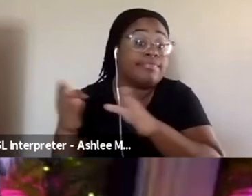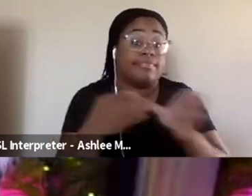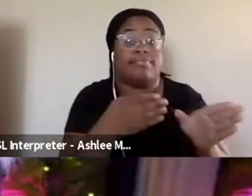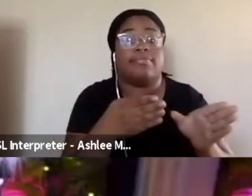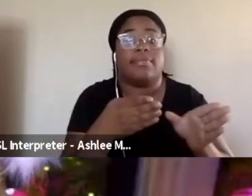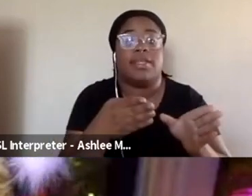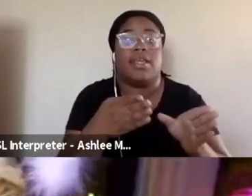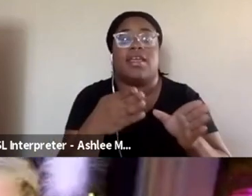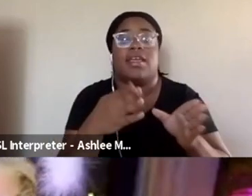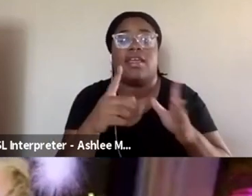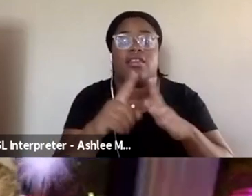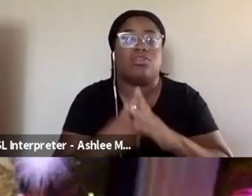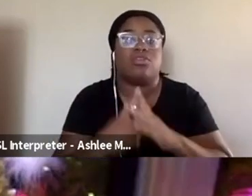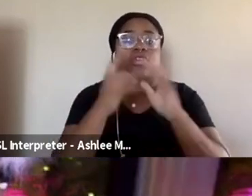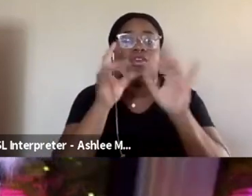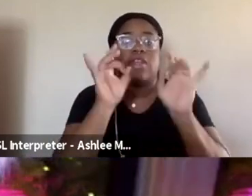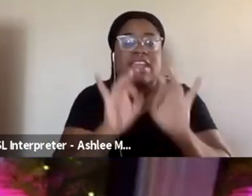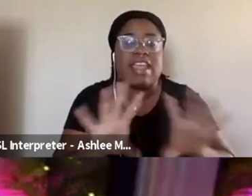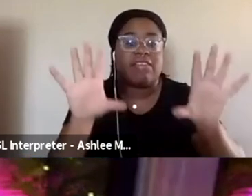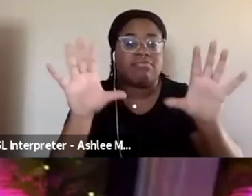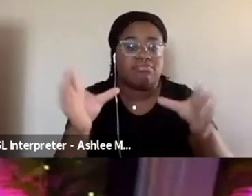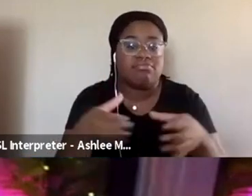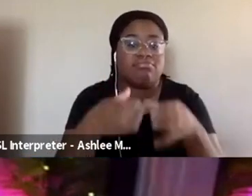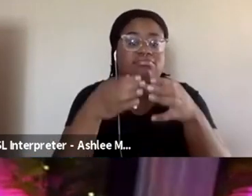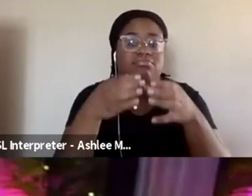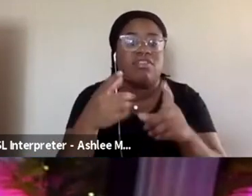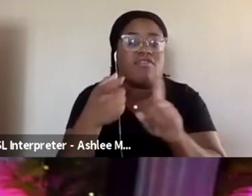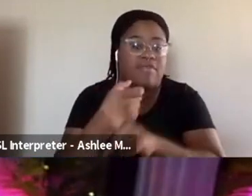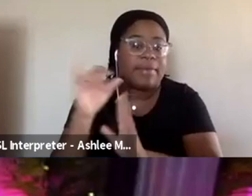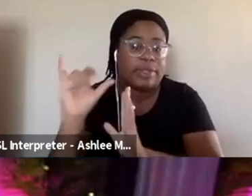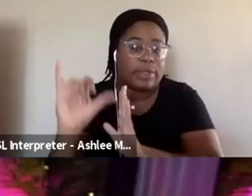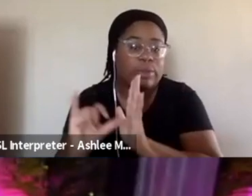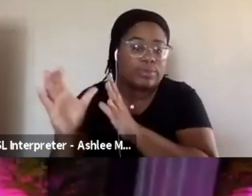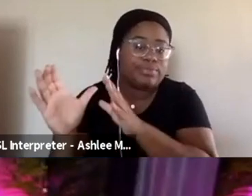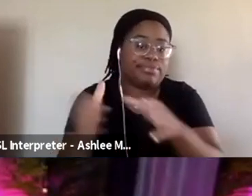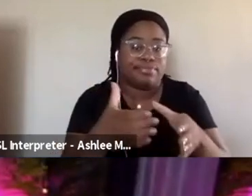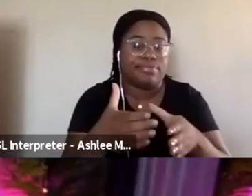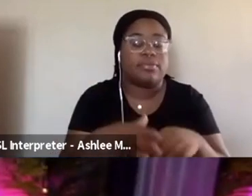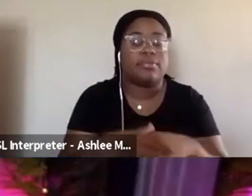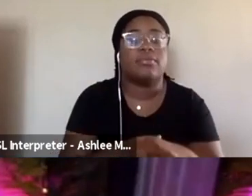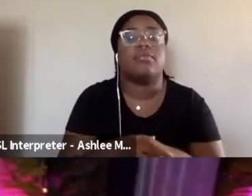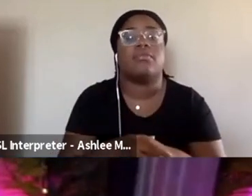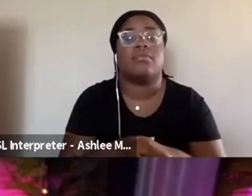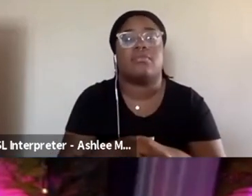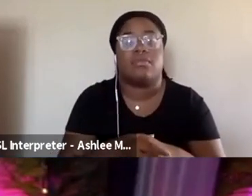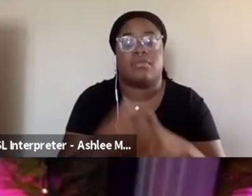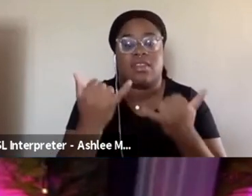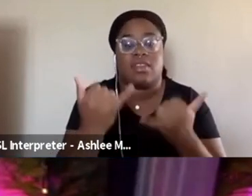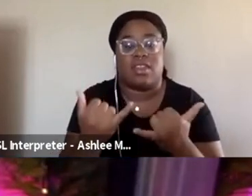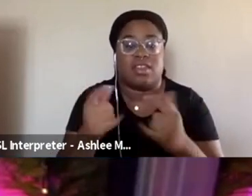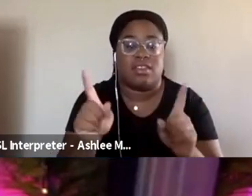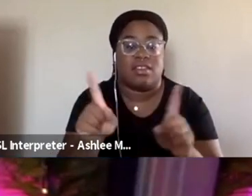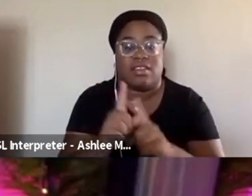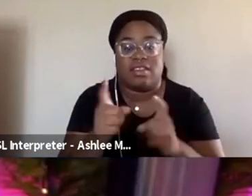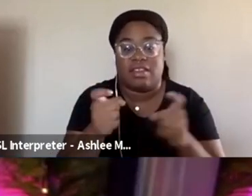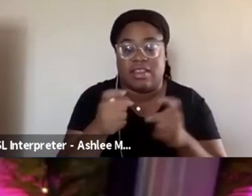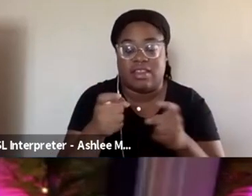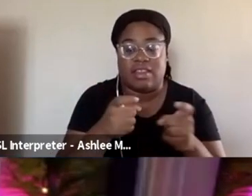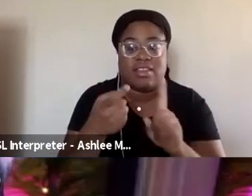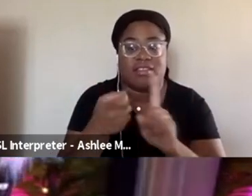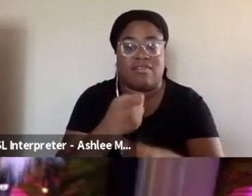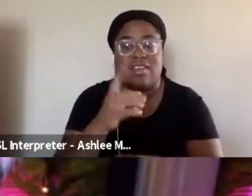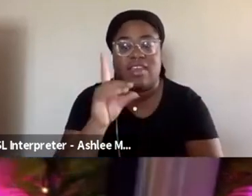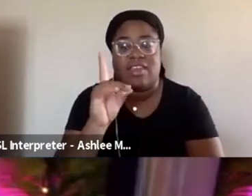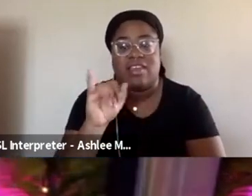hate brigade from YouTube. Now it's all sort of like managed off on discord and